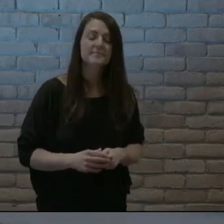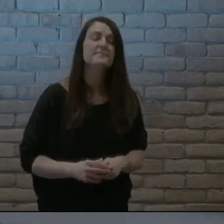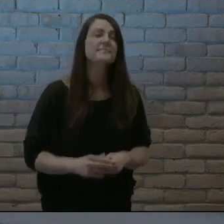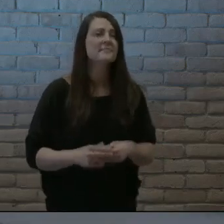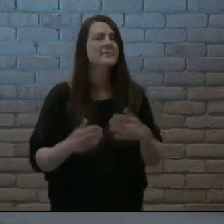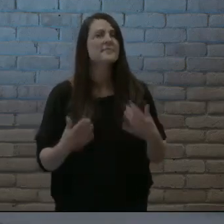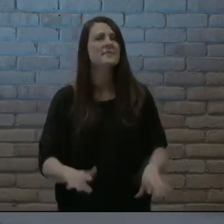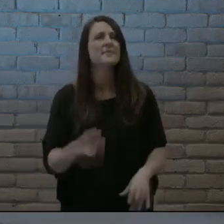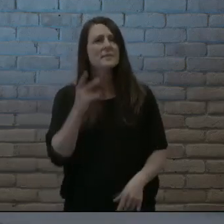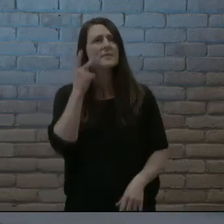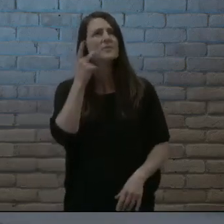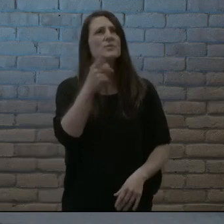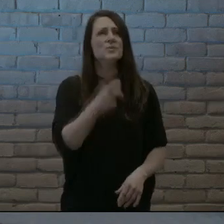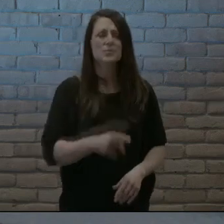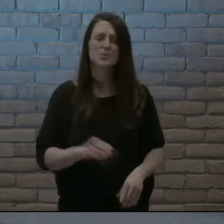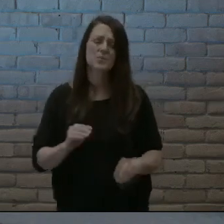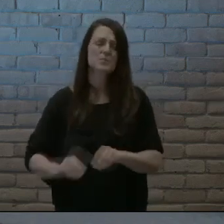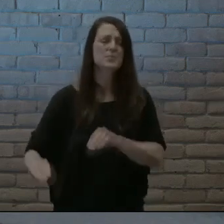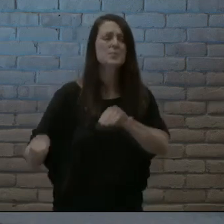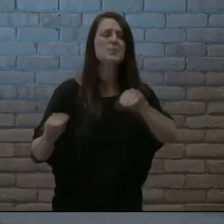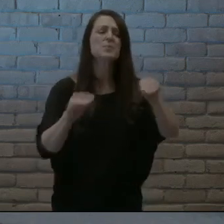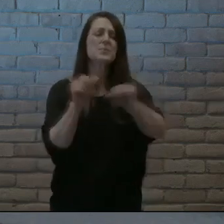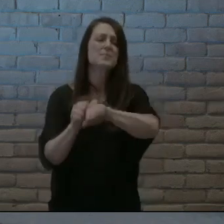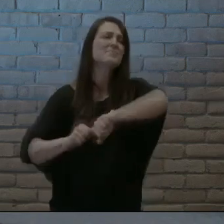I've seen you move